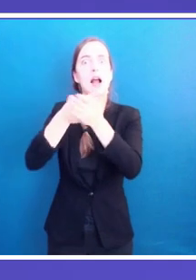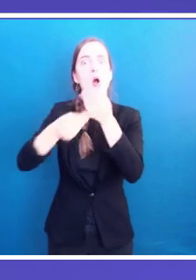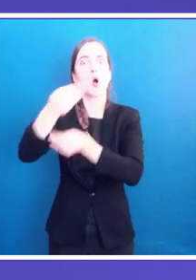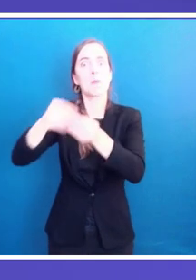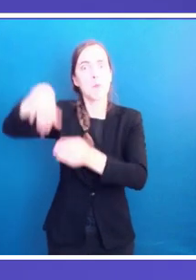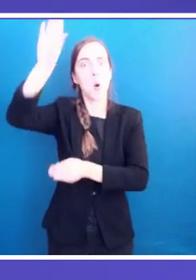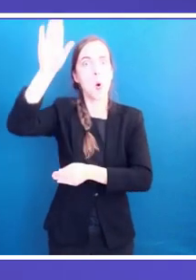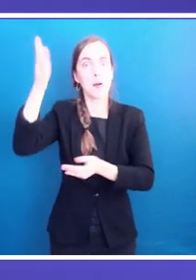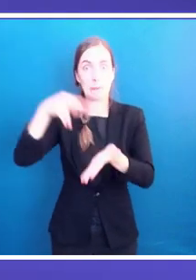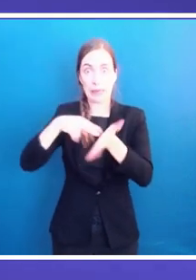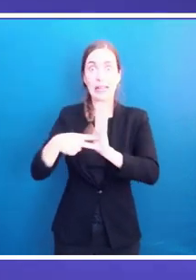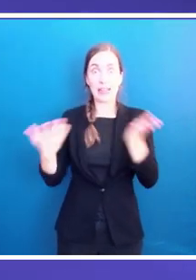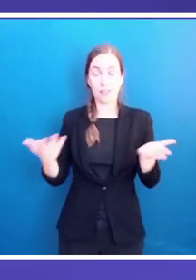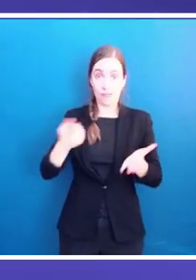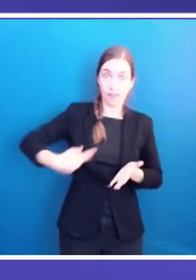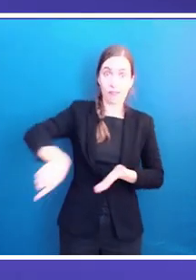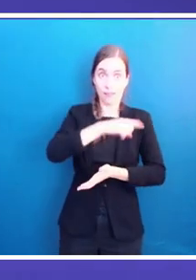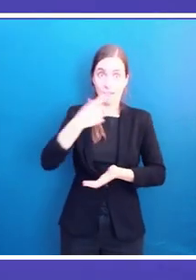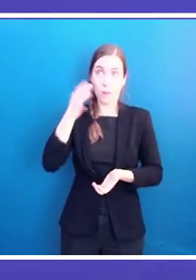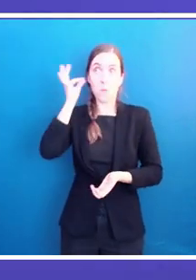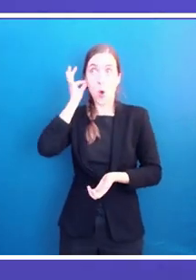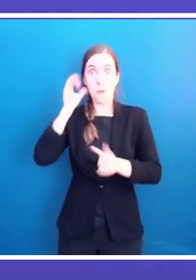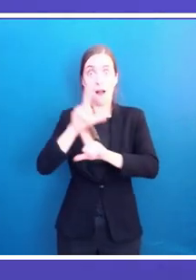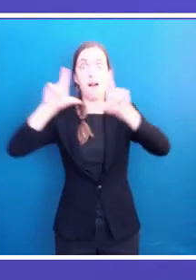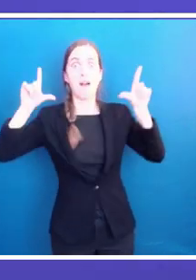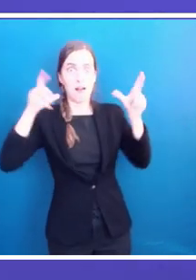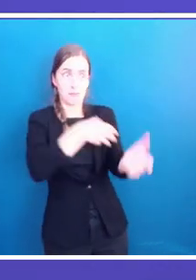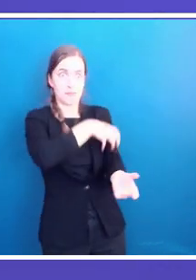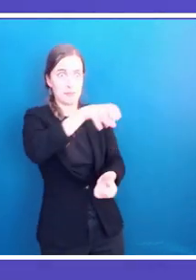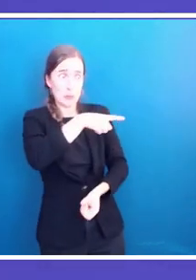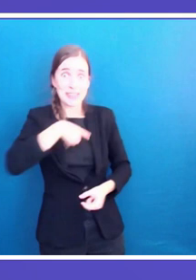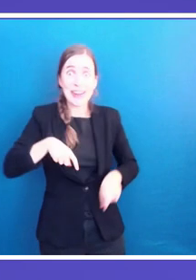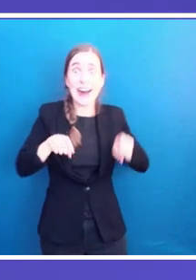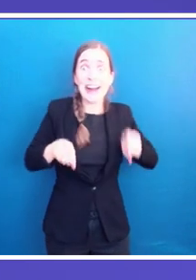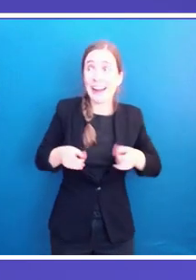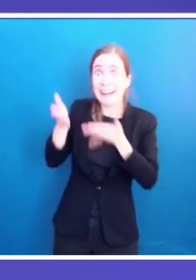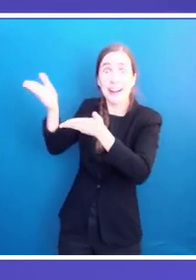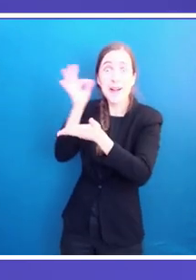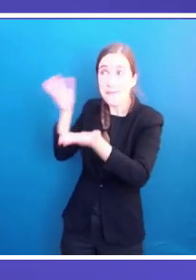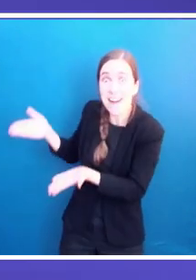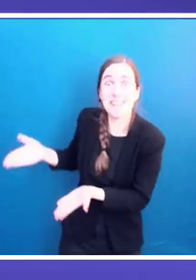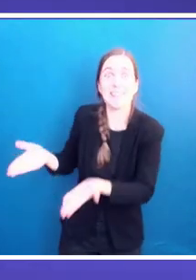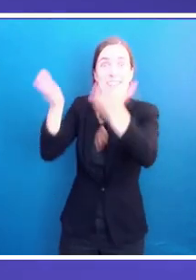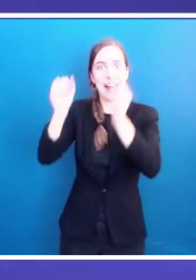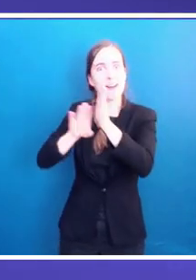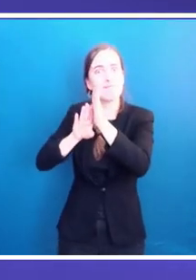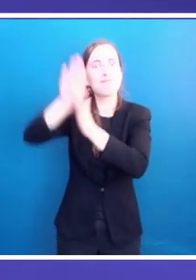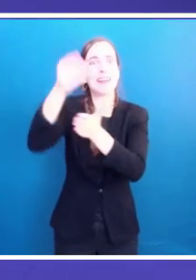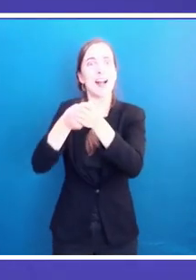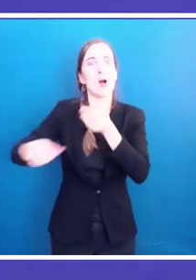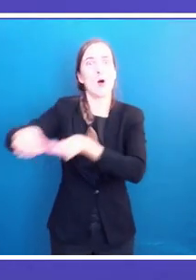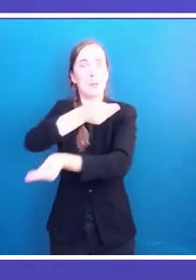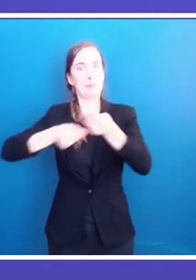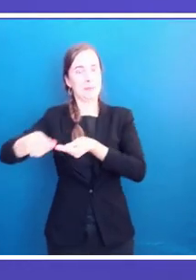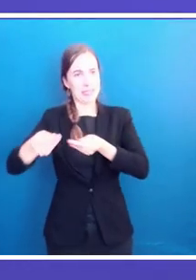deeper in transforming our external action into a feminist external action, following the lead of countries like Sweden, as well as the